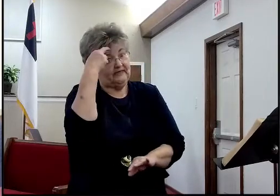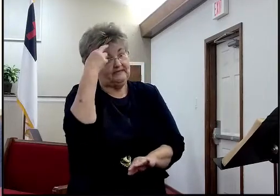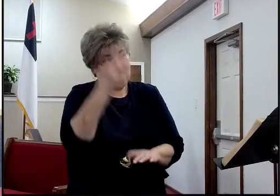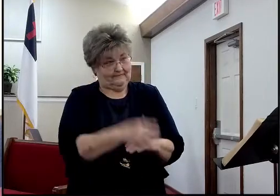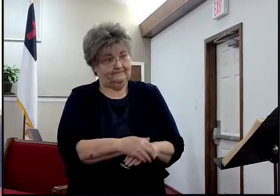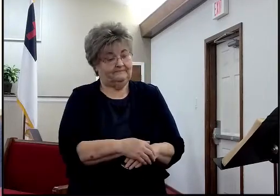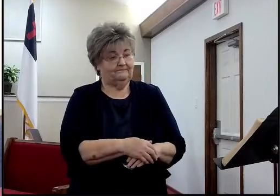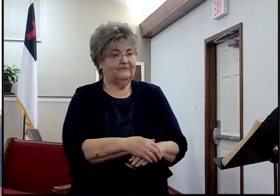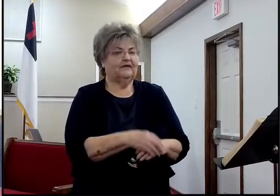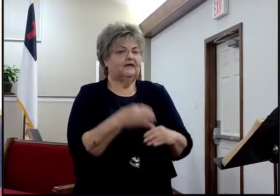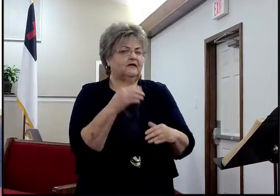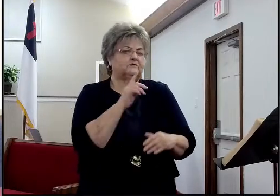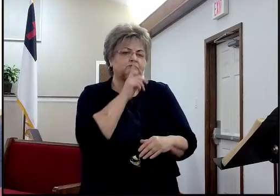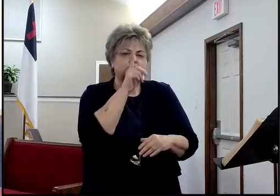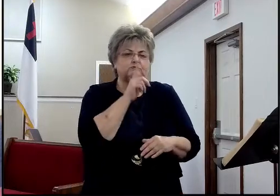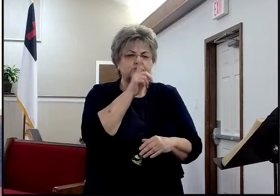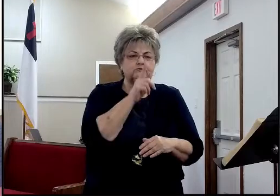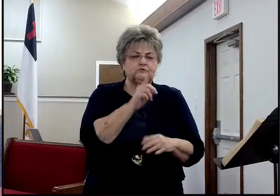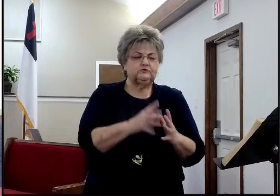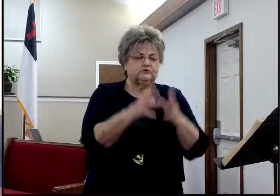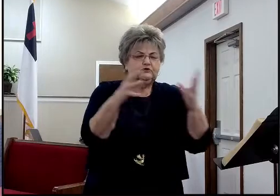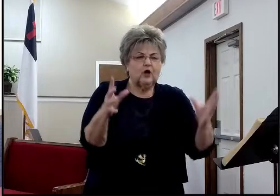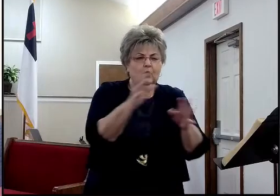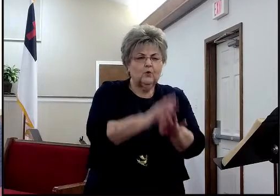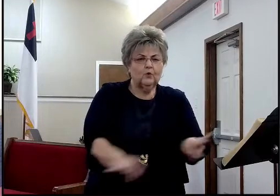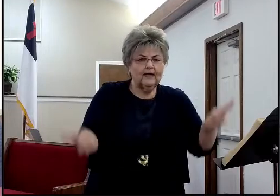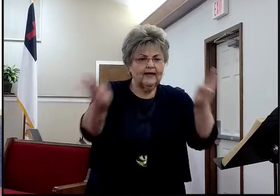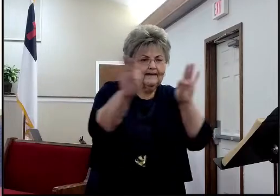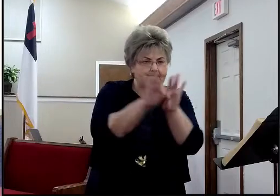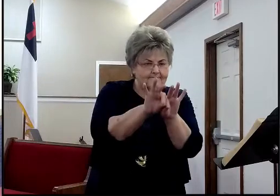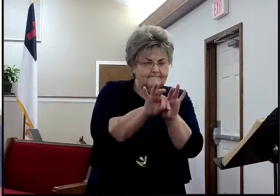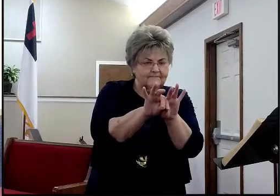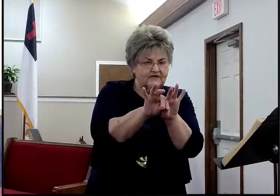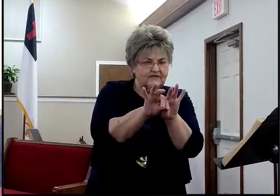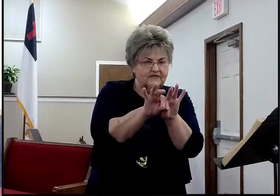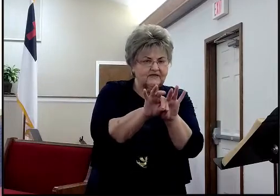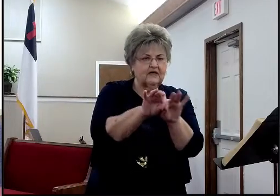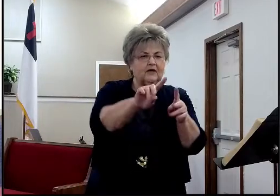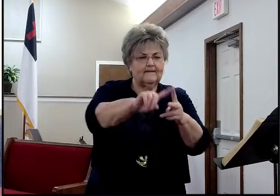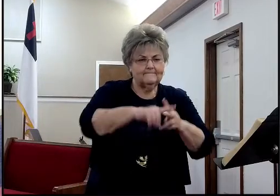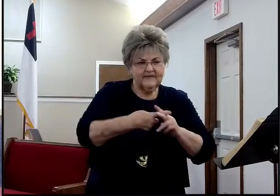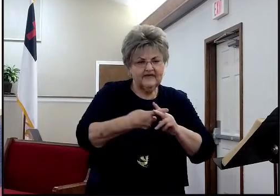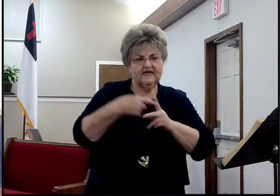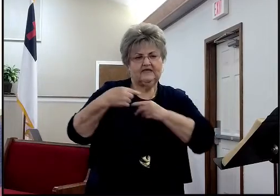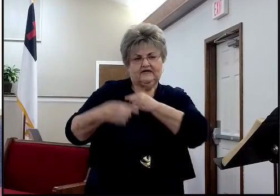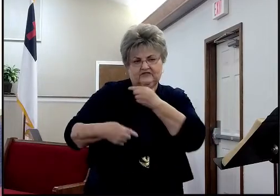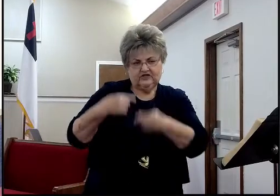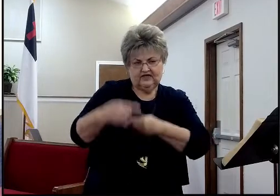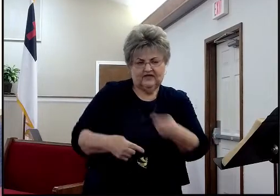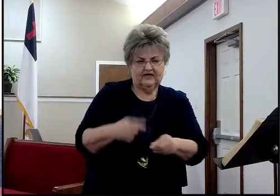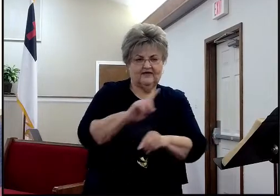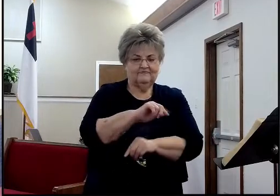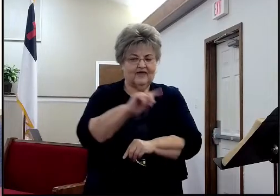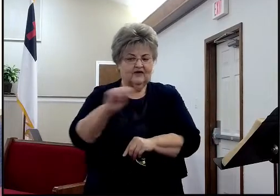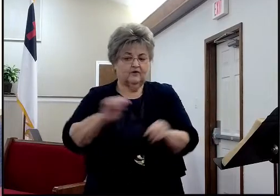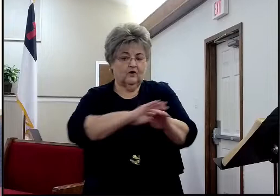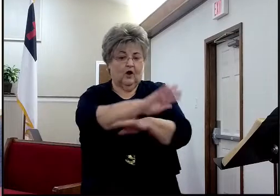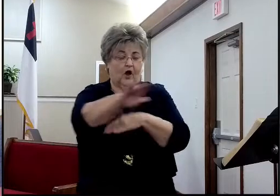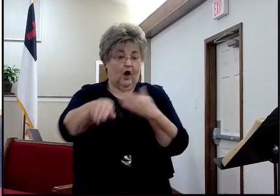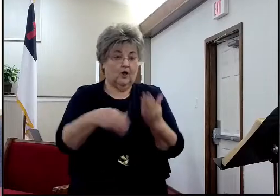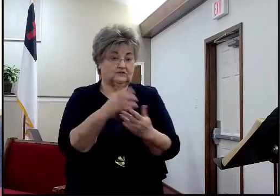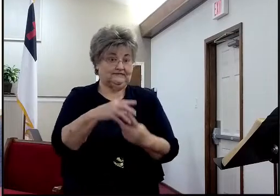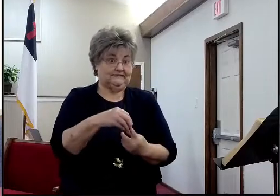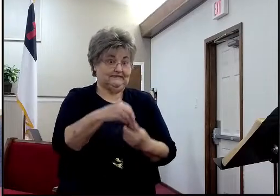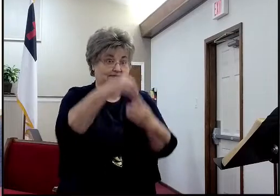Matter of fact, they're so important, that two of the gospels, begin with genealogies. And they're very distinct, and different, and very